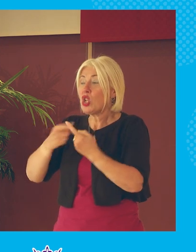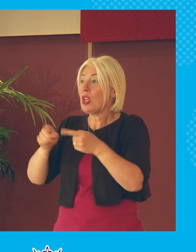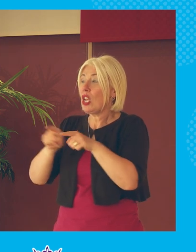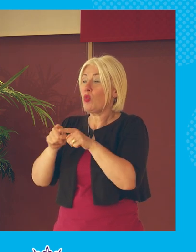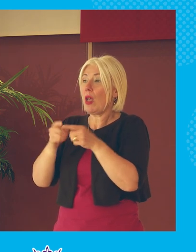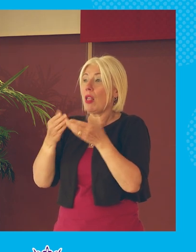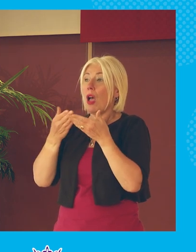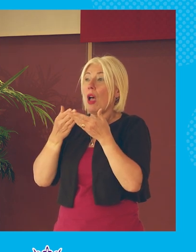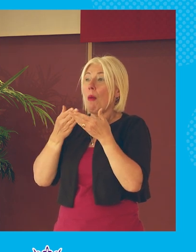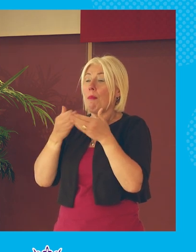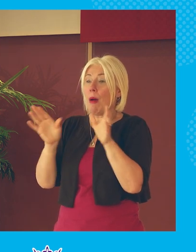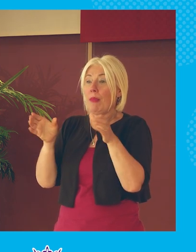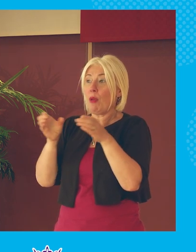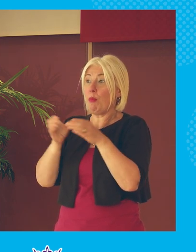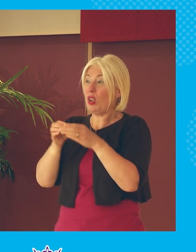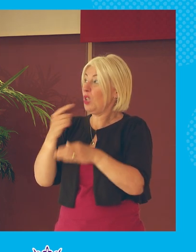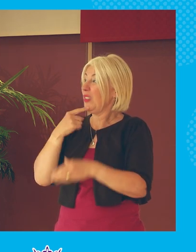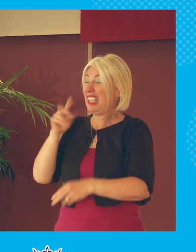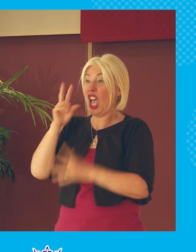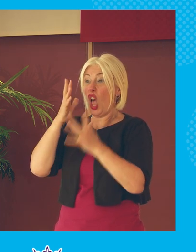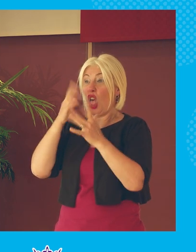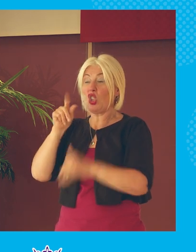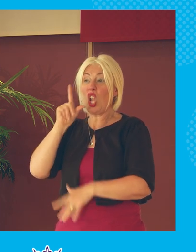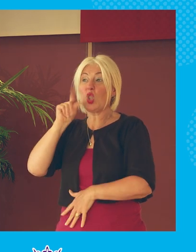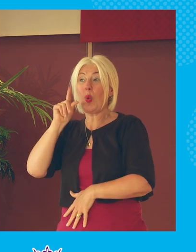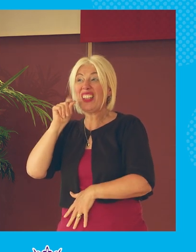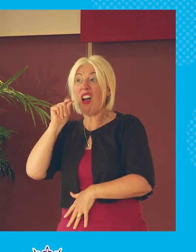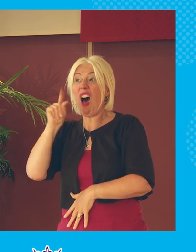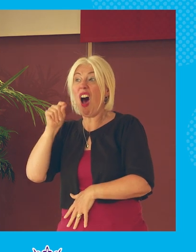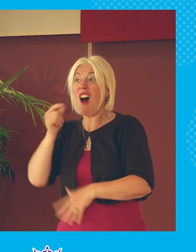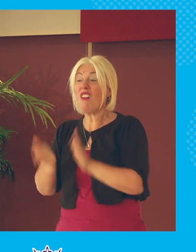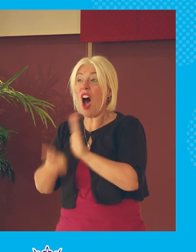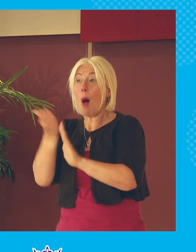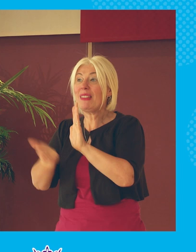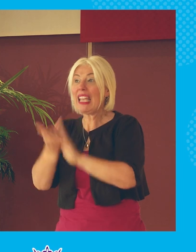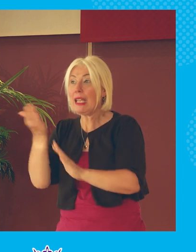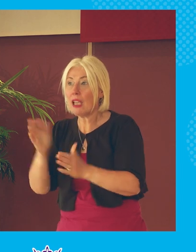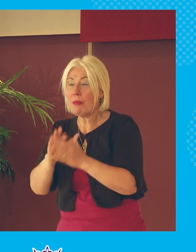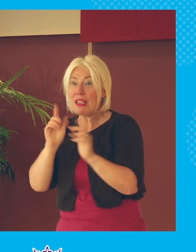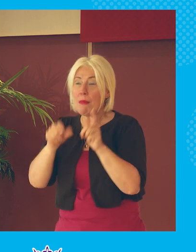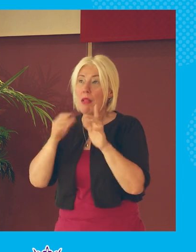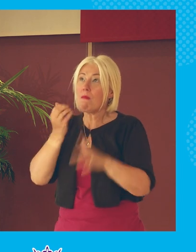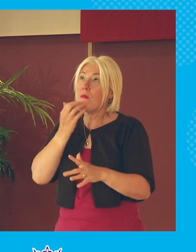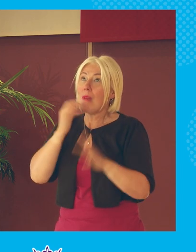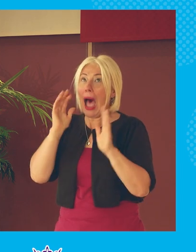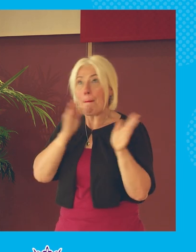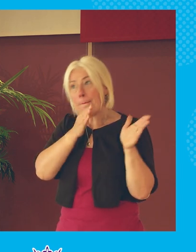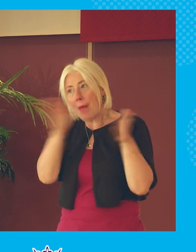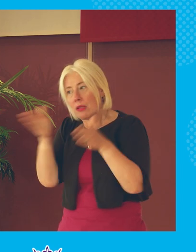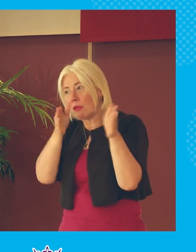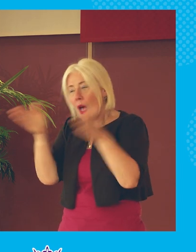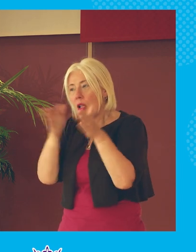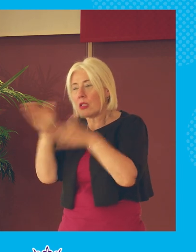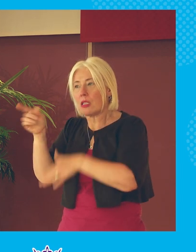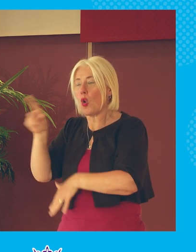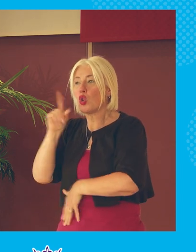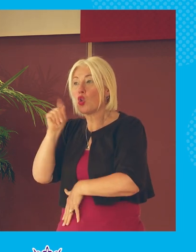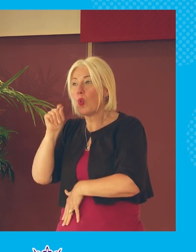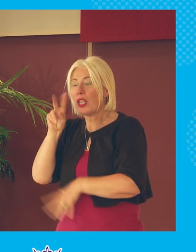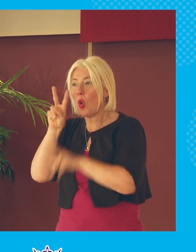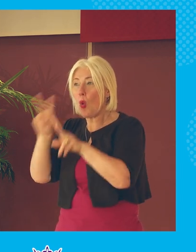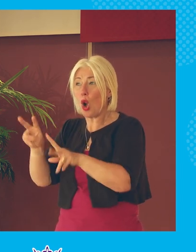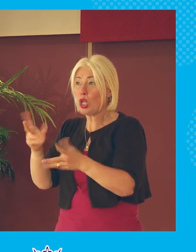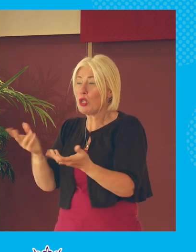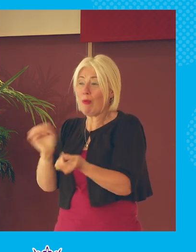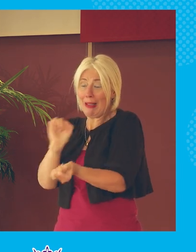platform um for for a lot of information and and public bodies are saying well check twitter for updates or whatever or having to drive people